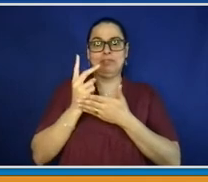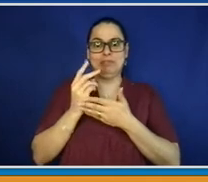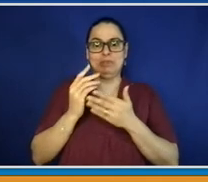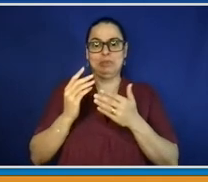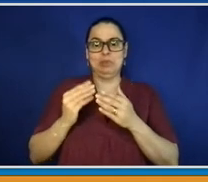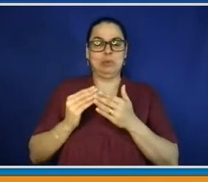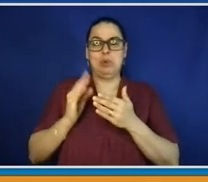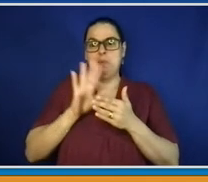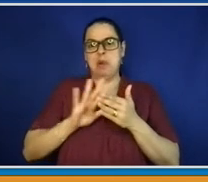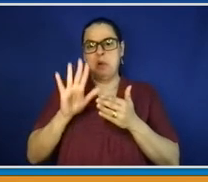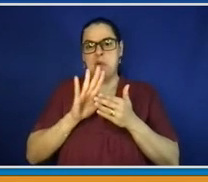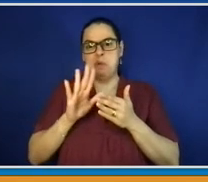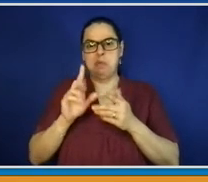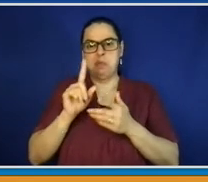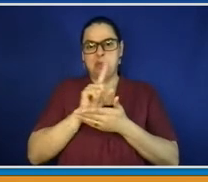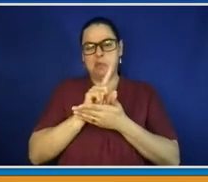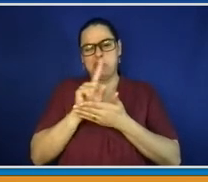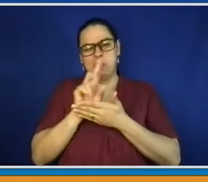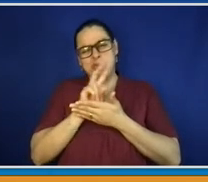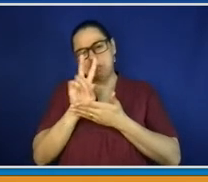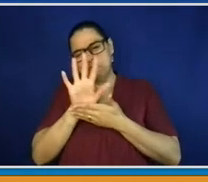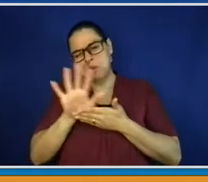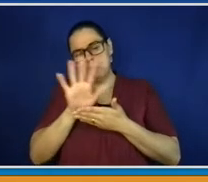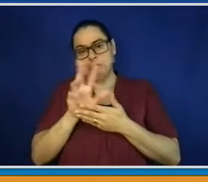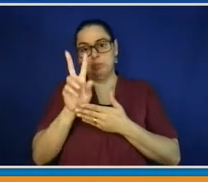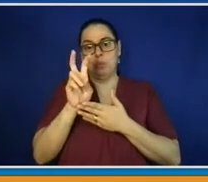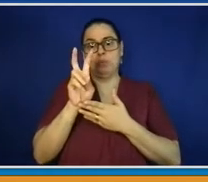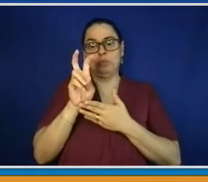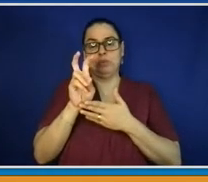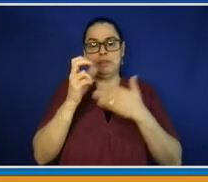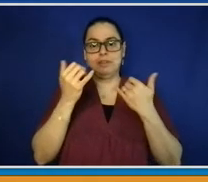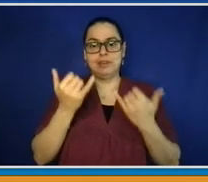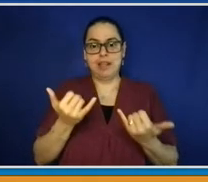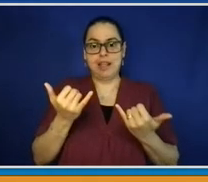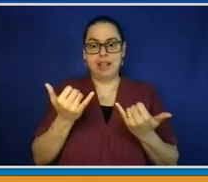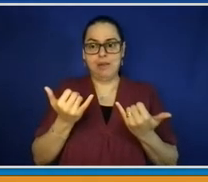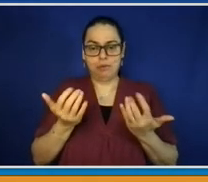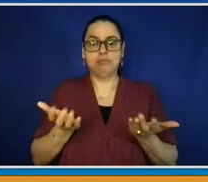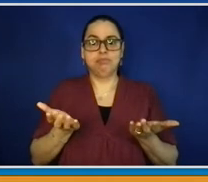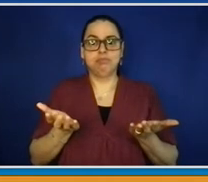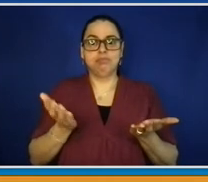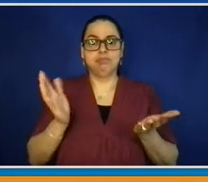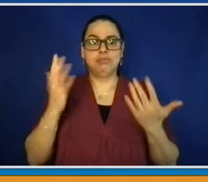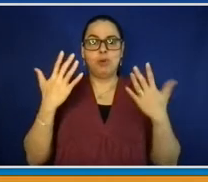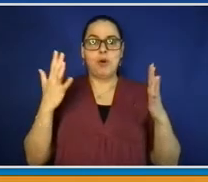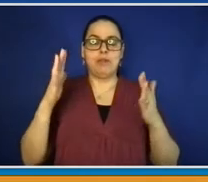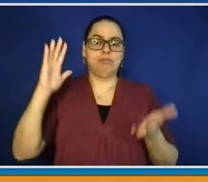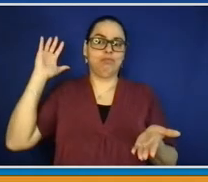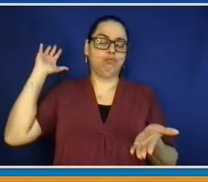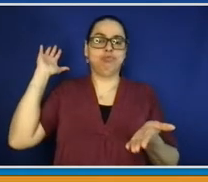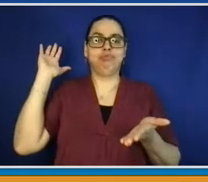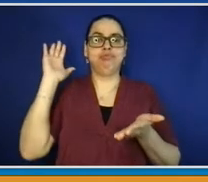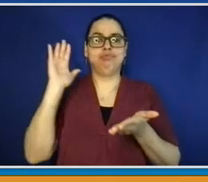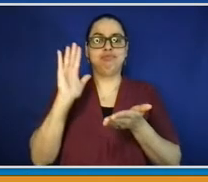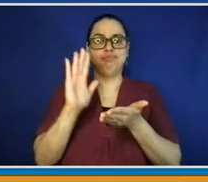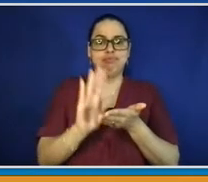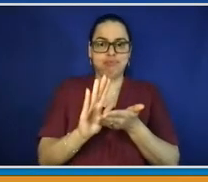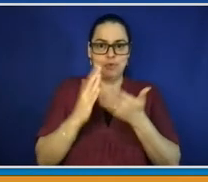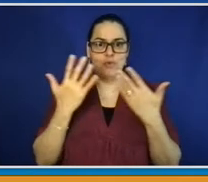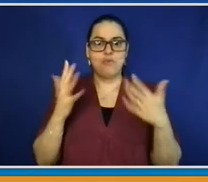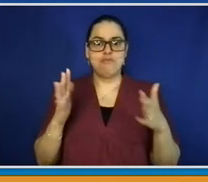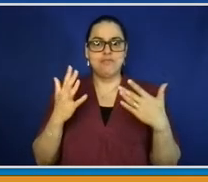a month ago, not even back to January where we had 11,000 cases, which I often reference, just one month ago today, and the numbers have been dropping through